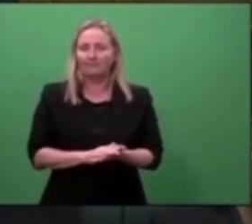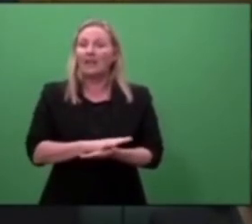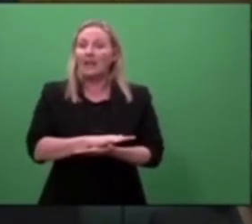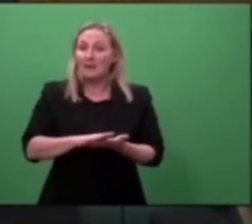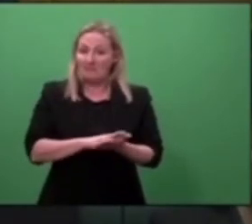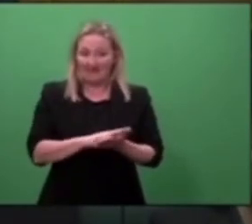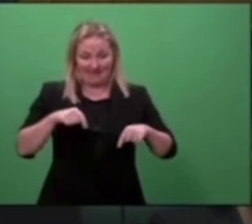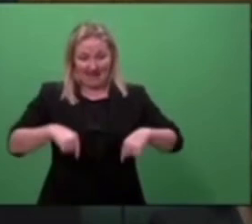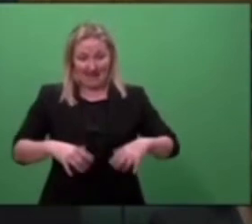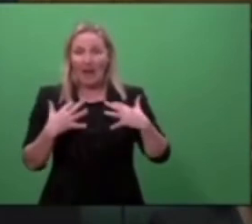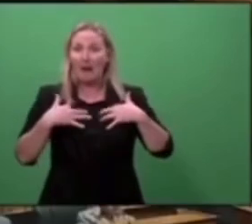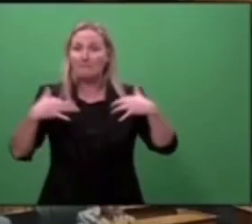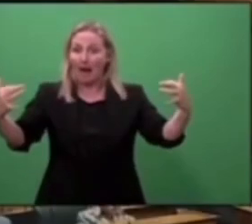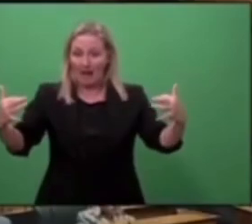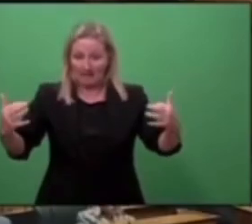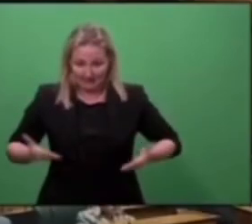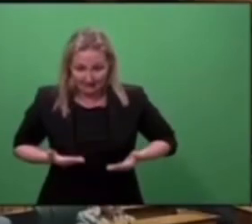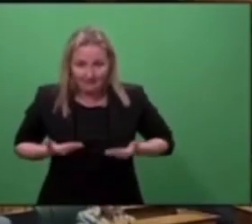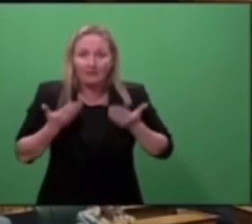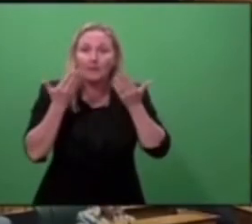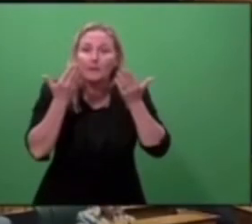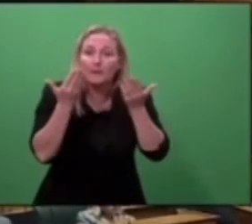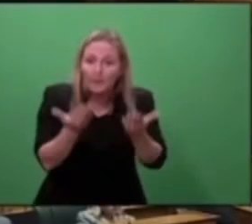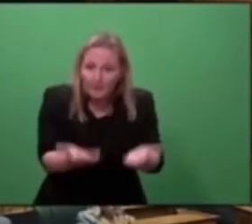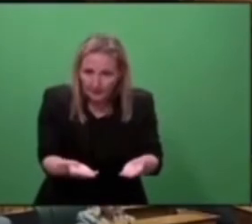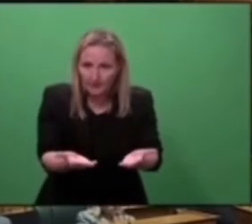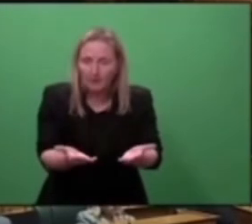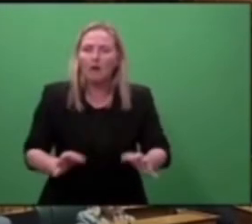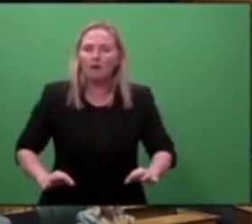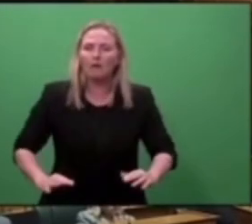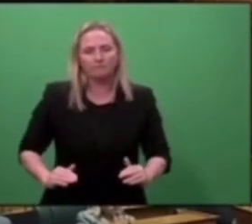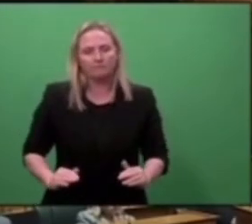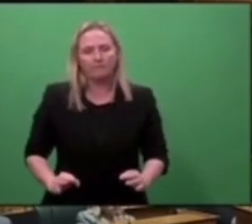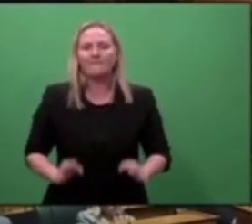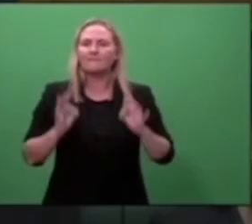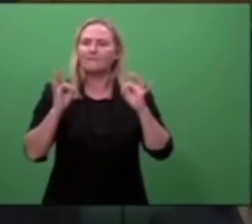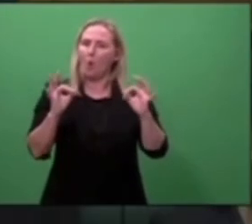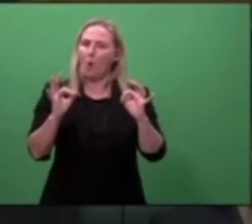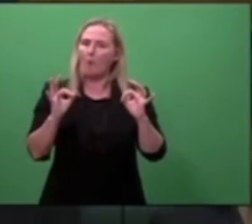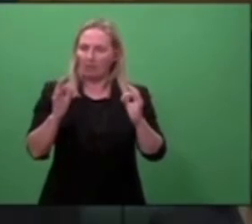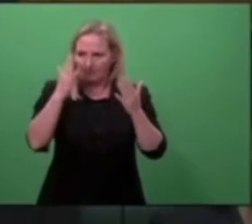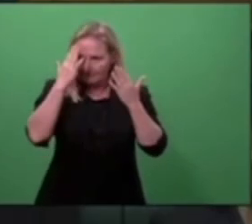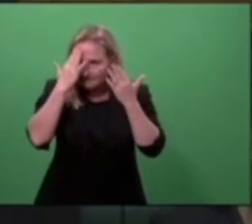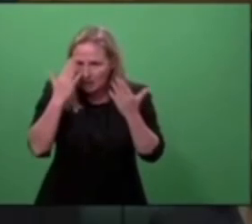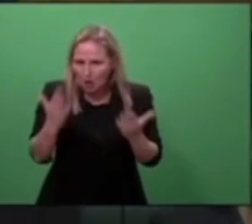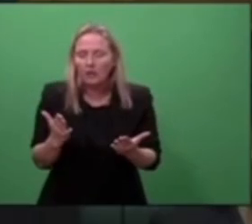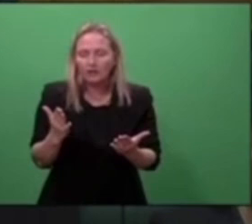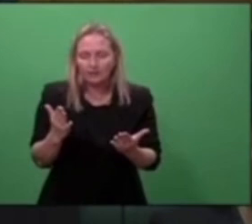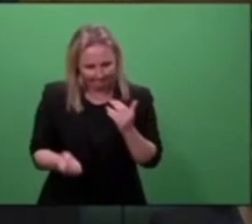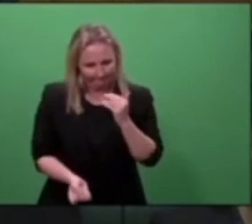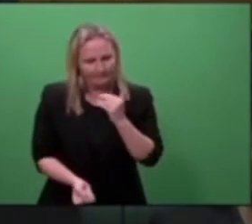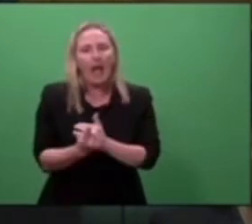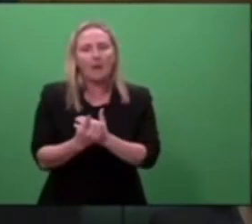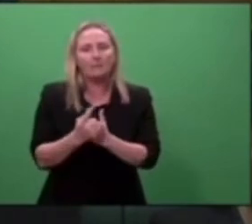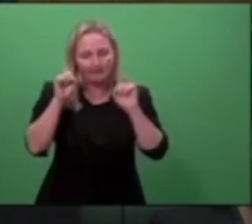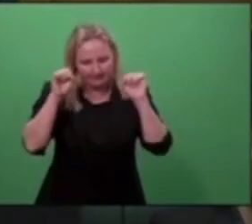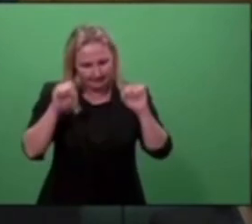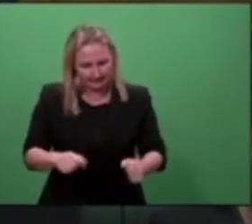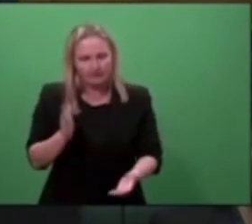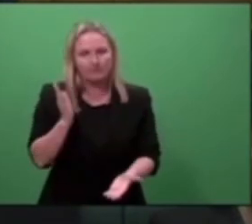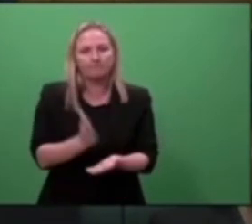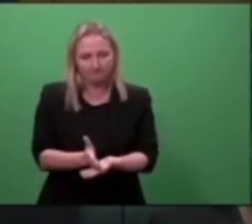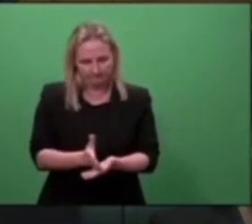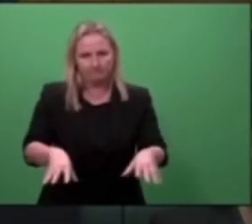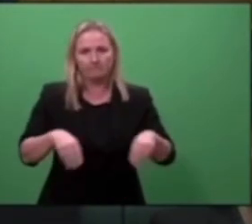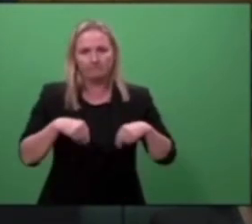of Parliament, your Parliament, a formal acknowledgement of what has happened, and it was